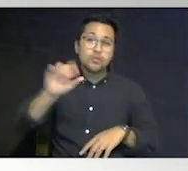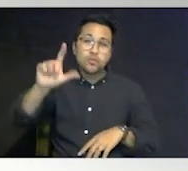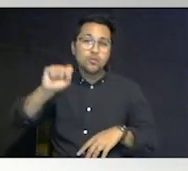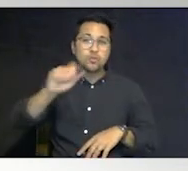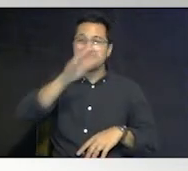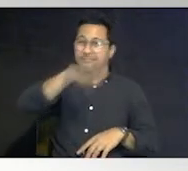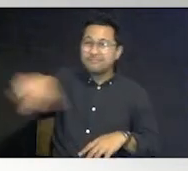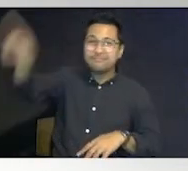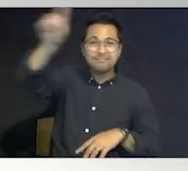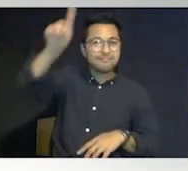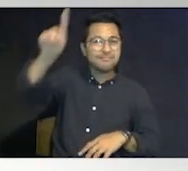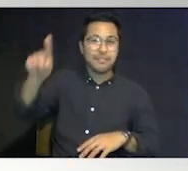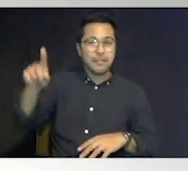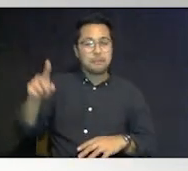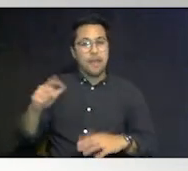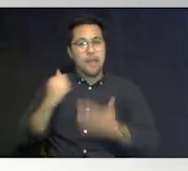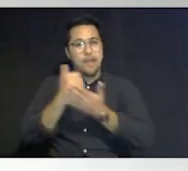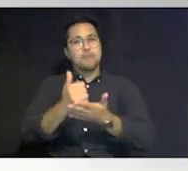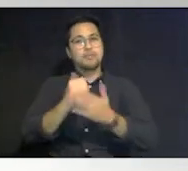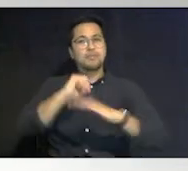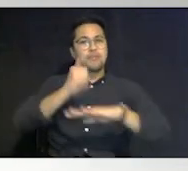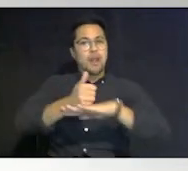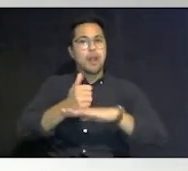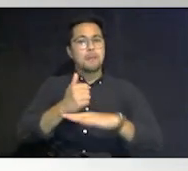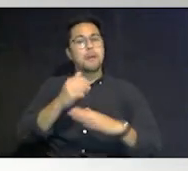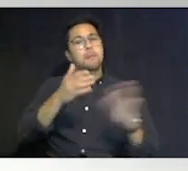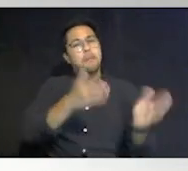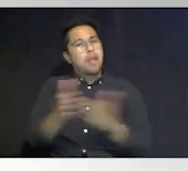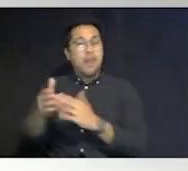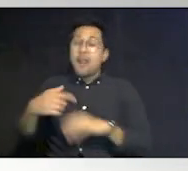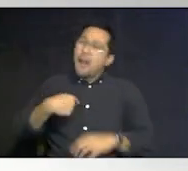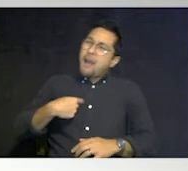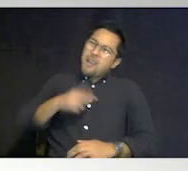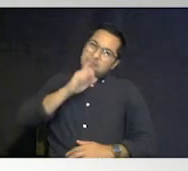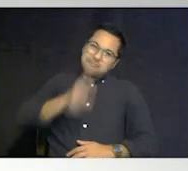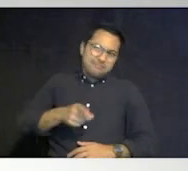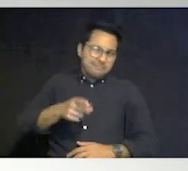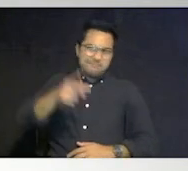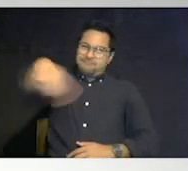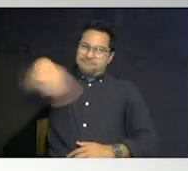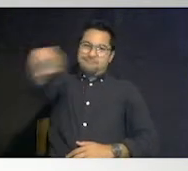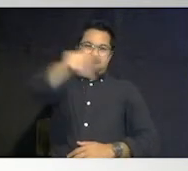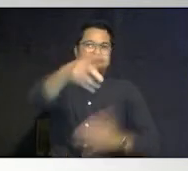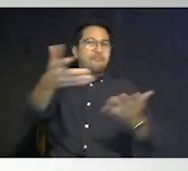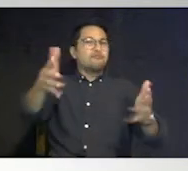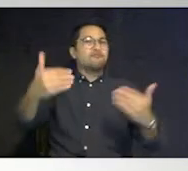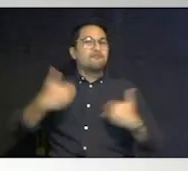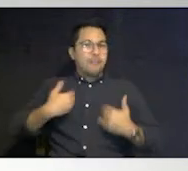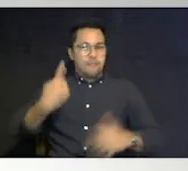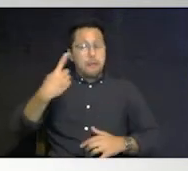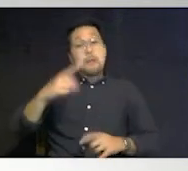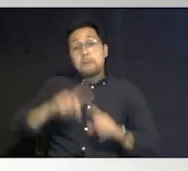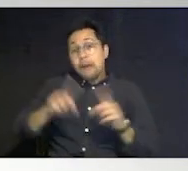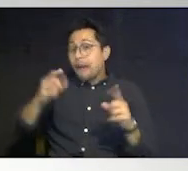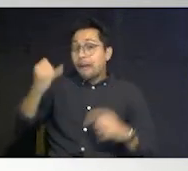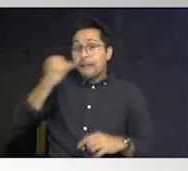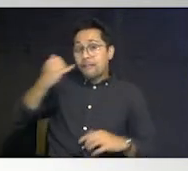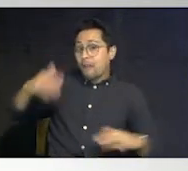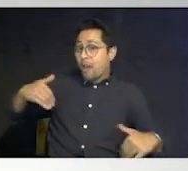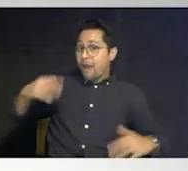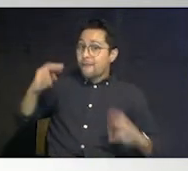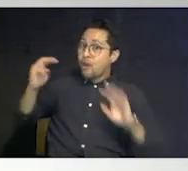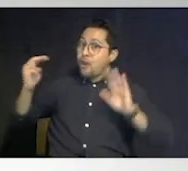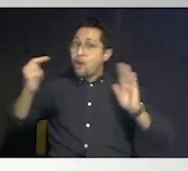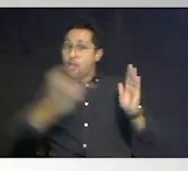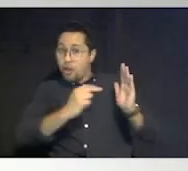plan together and i bet you everyone in this room already has one um but if you haven't looked at it since we've already